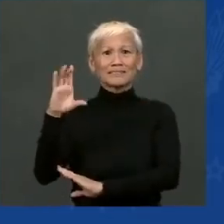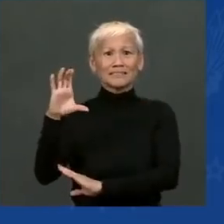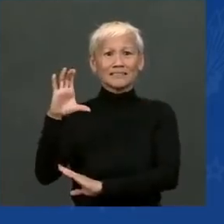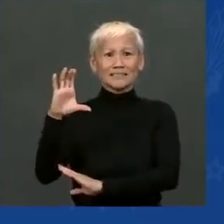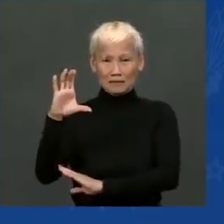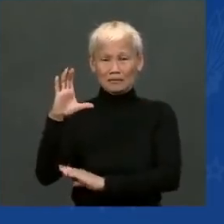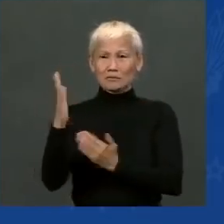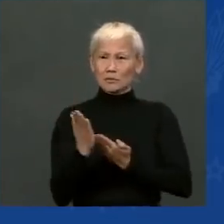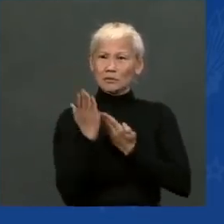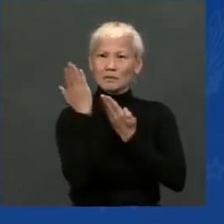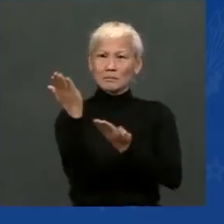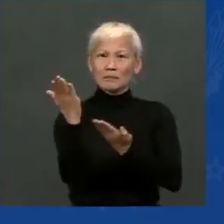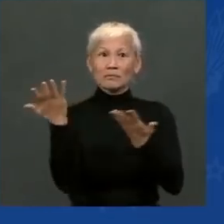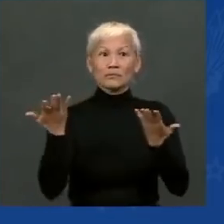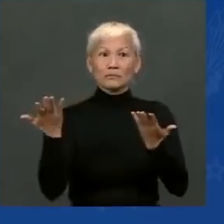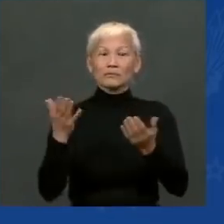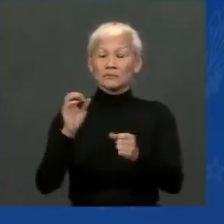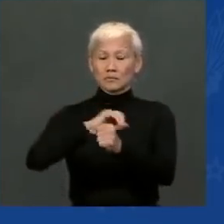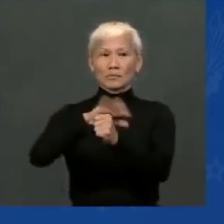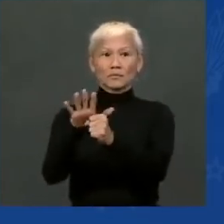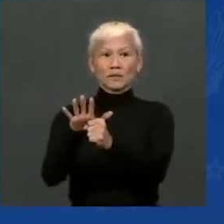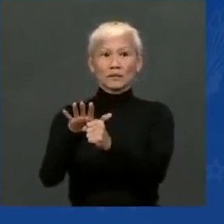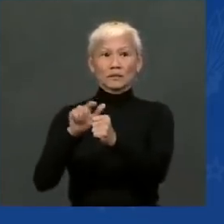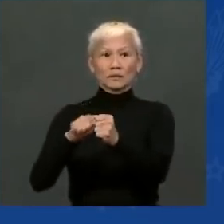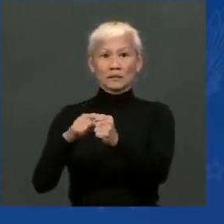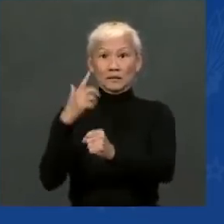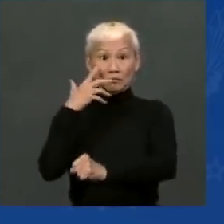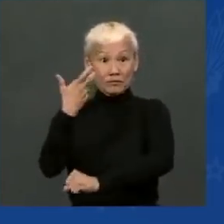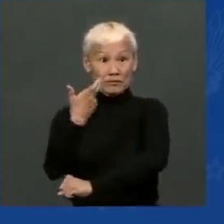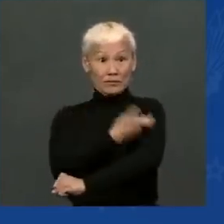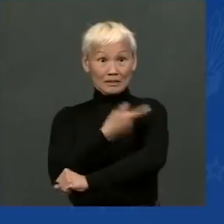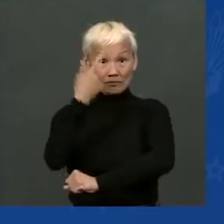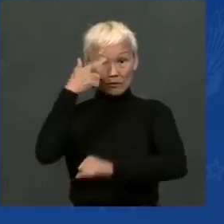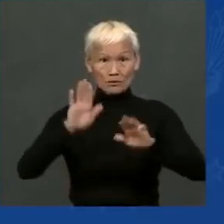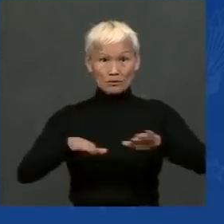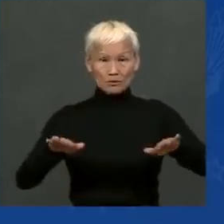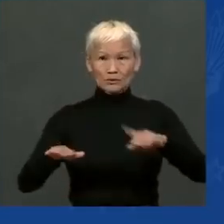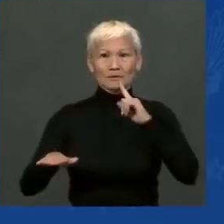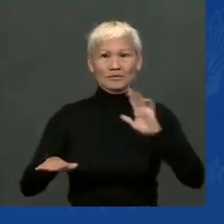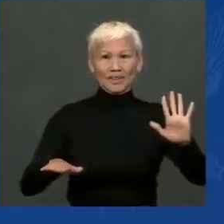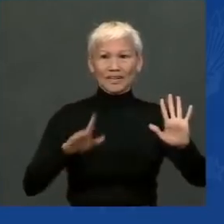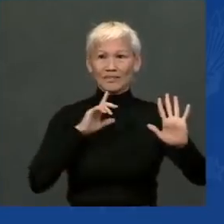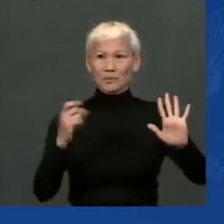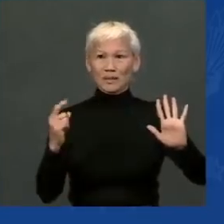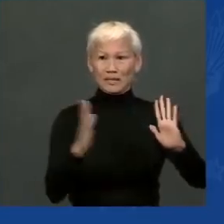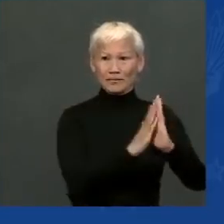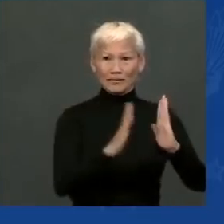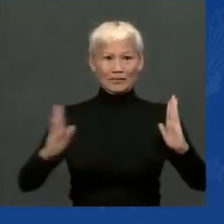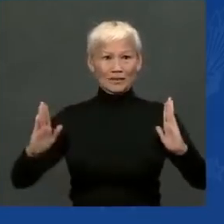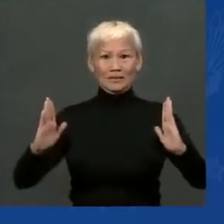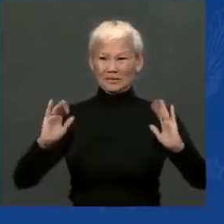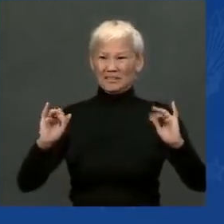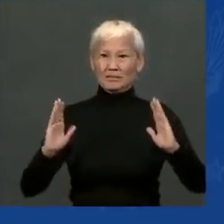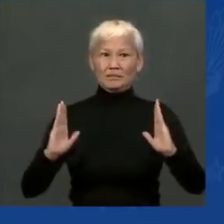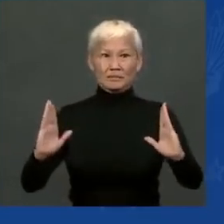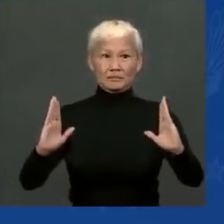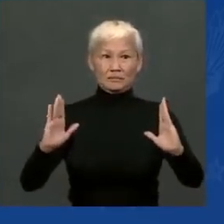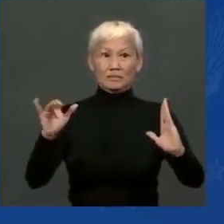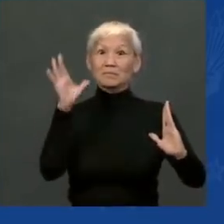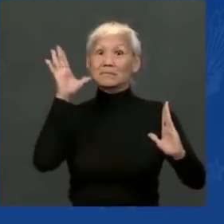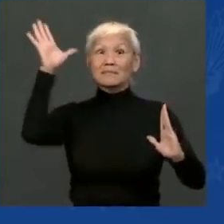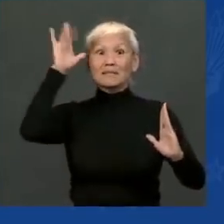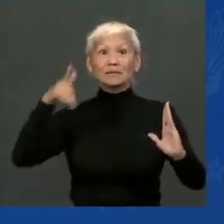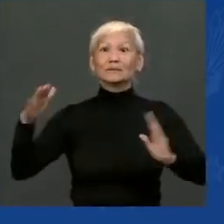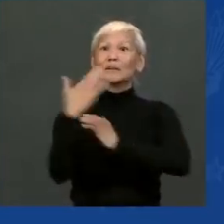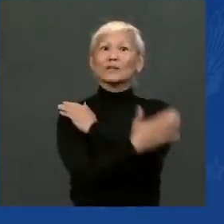a COVID-19 vaccine for children ages 5 through 11. For parents all over this country, this is a day of